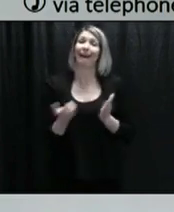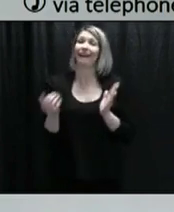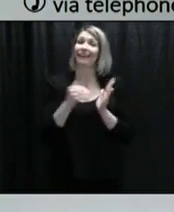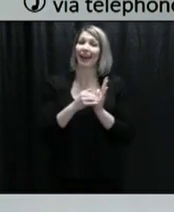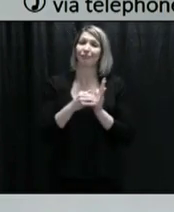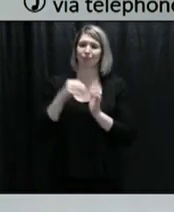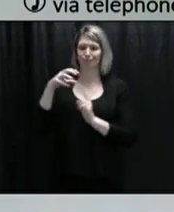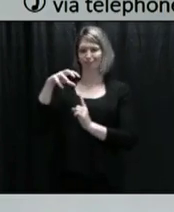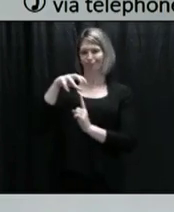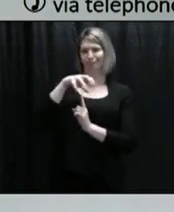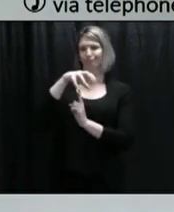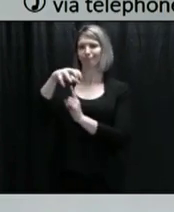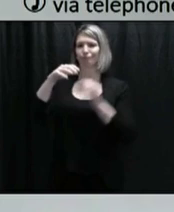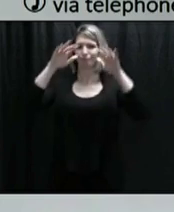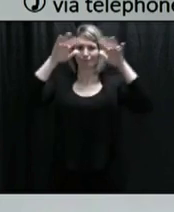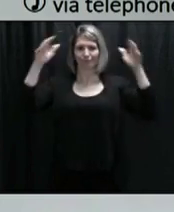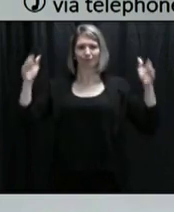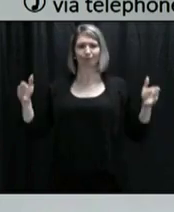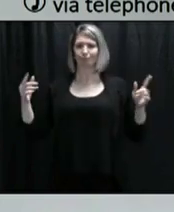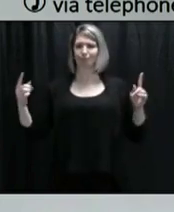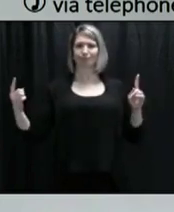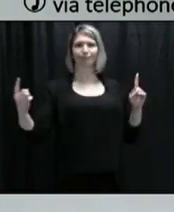Protect yourself and your family.